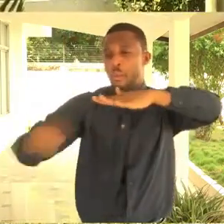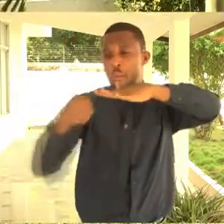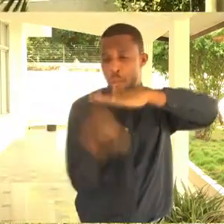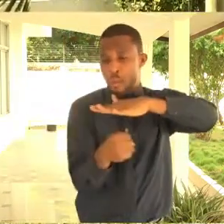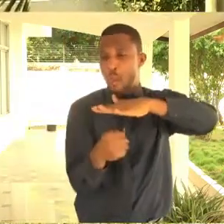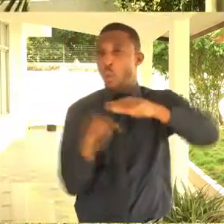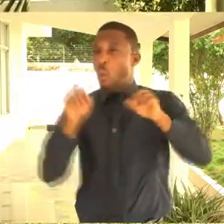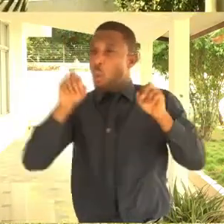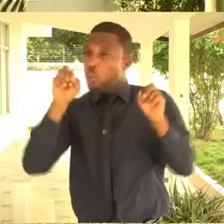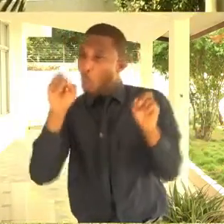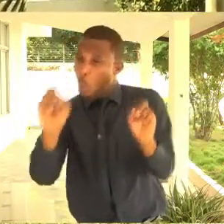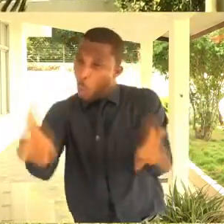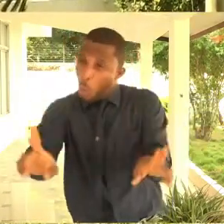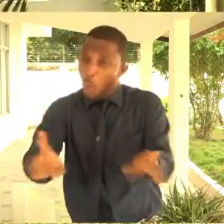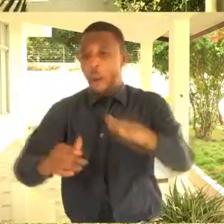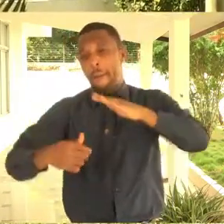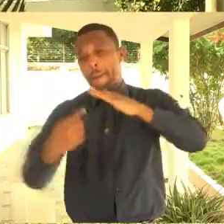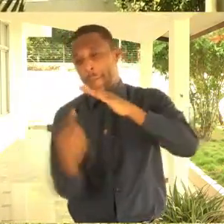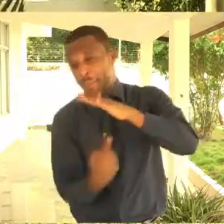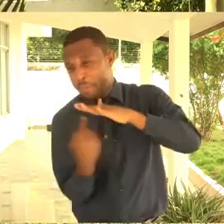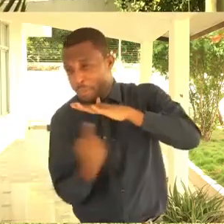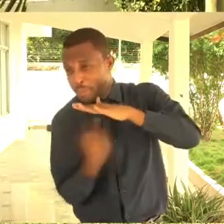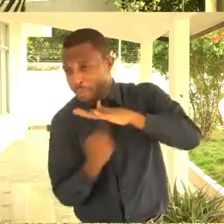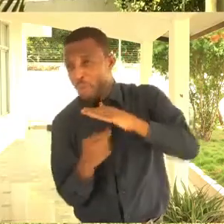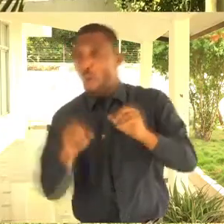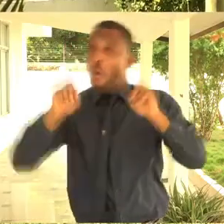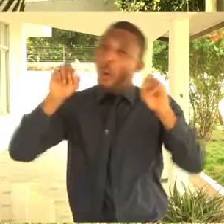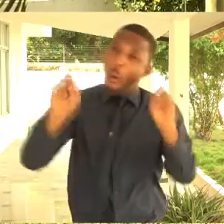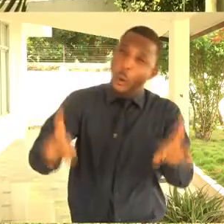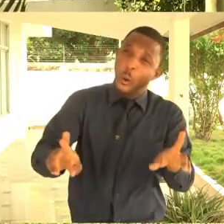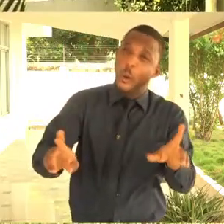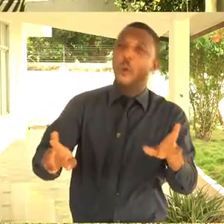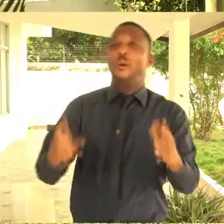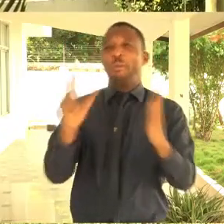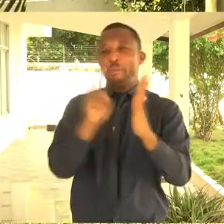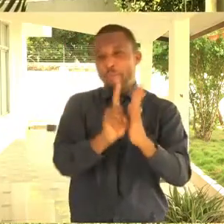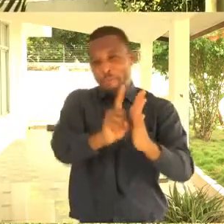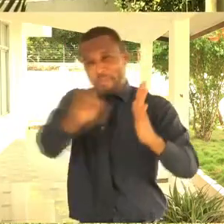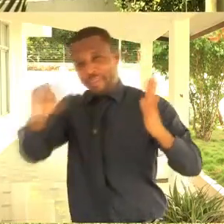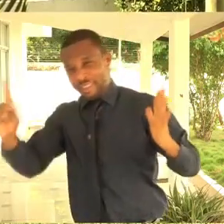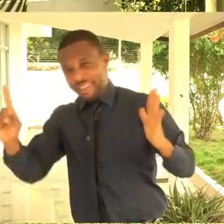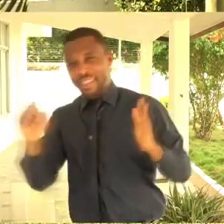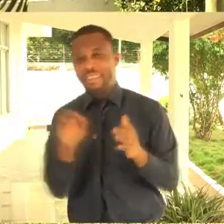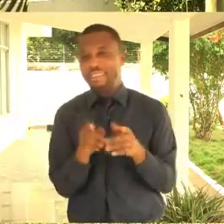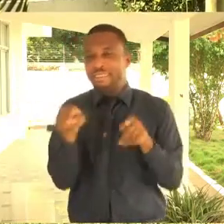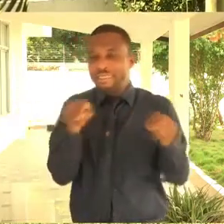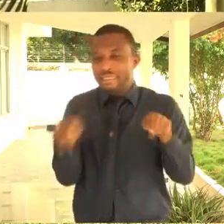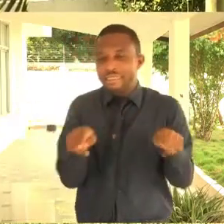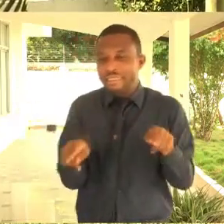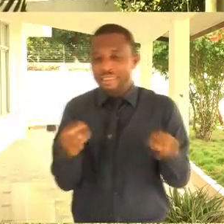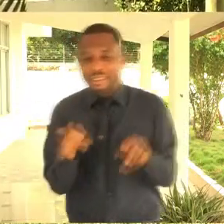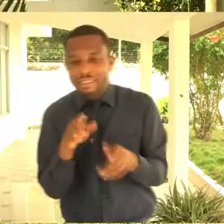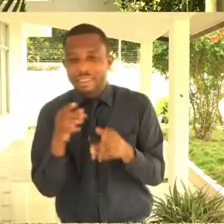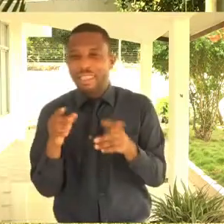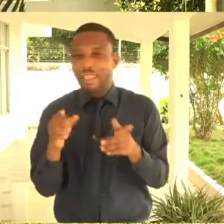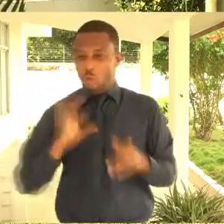or isolation, social distancing. All these should have specific signs. So that committee will sit down and look